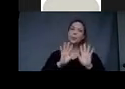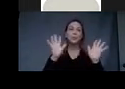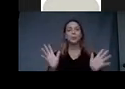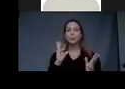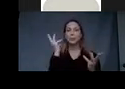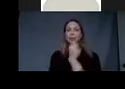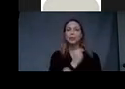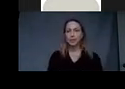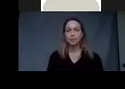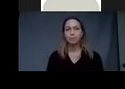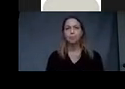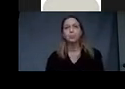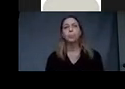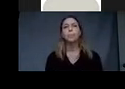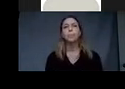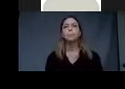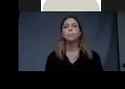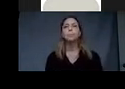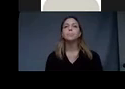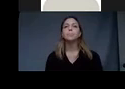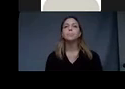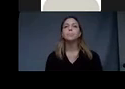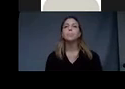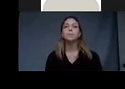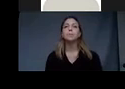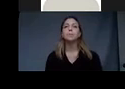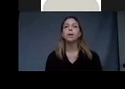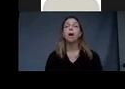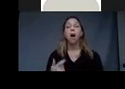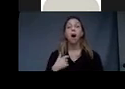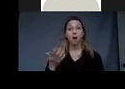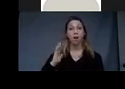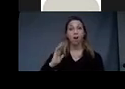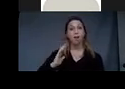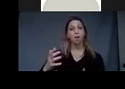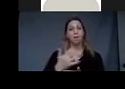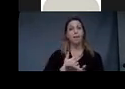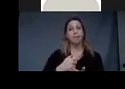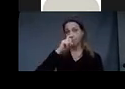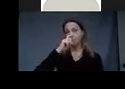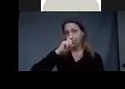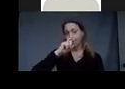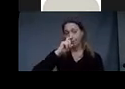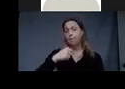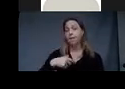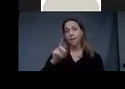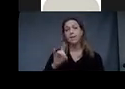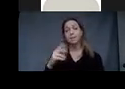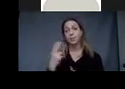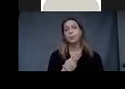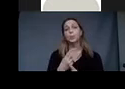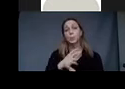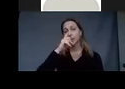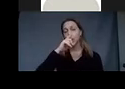The next slide, I collected dolls and I did use the dolls. I did a whole doll